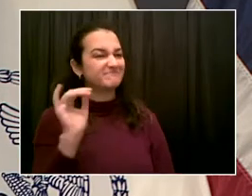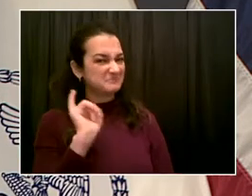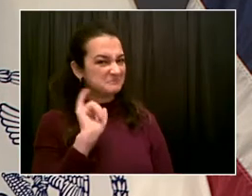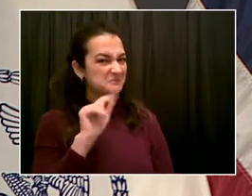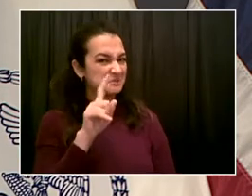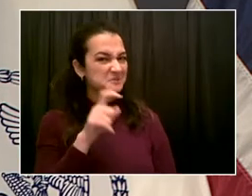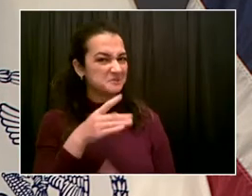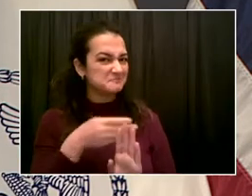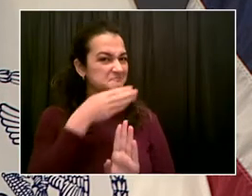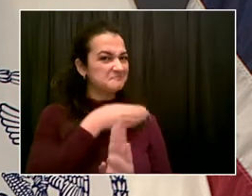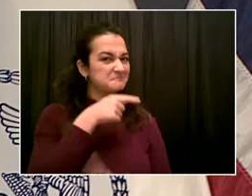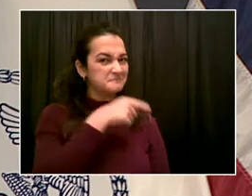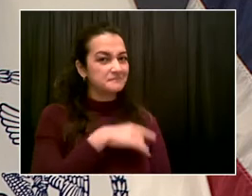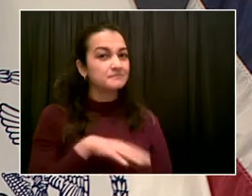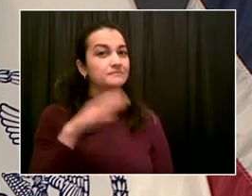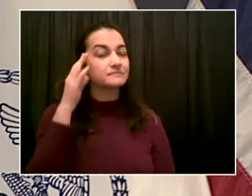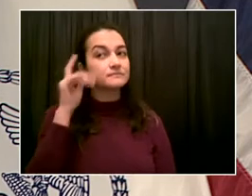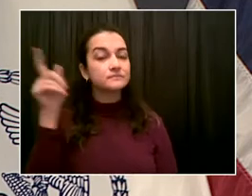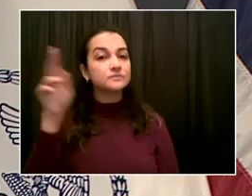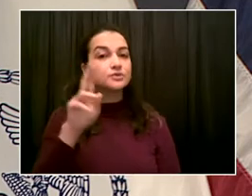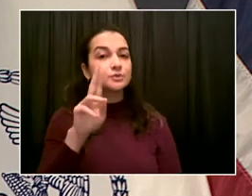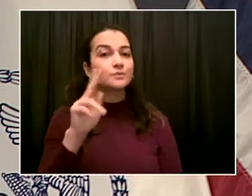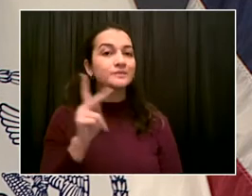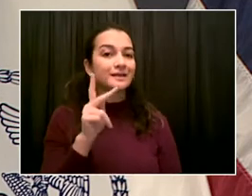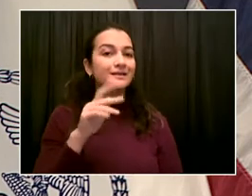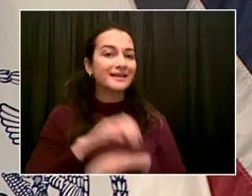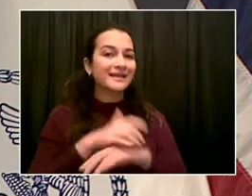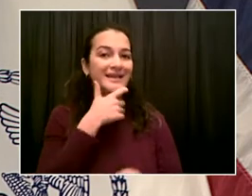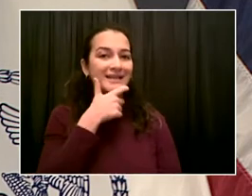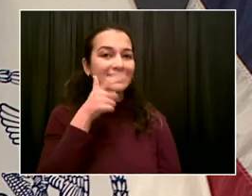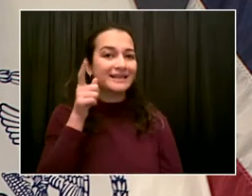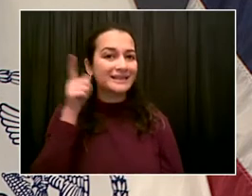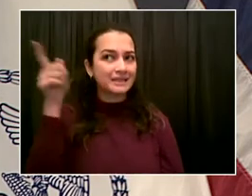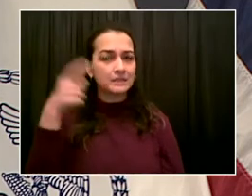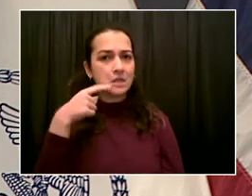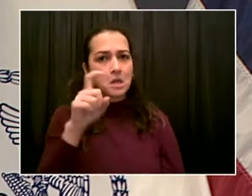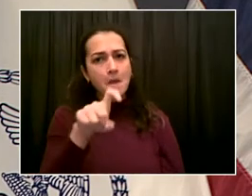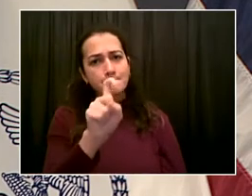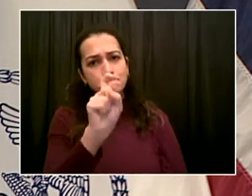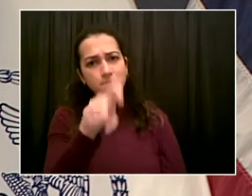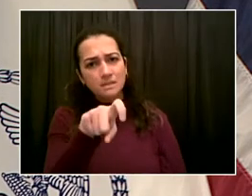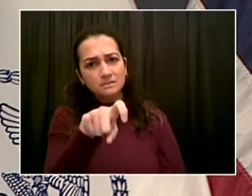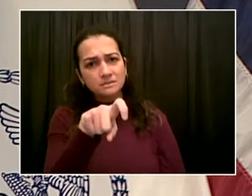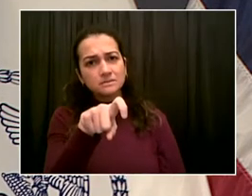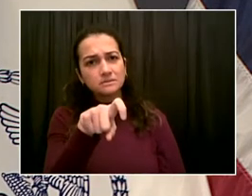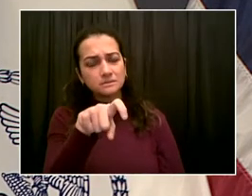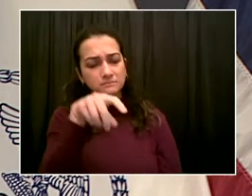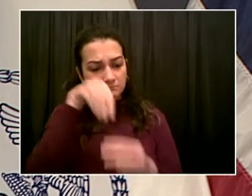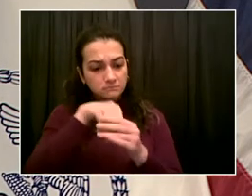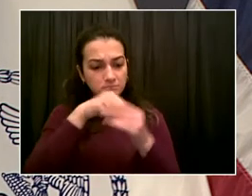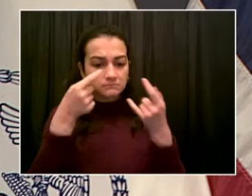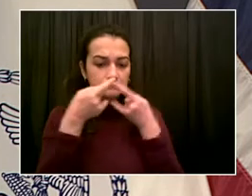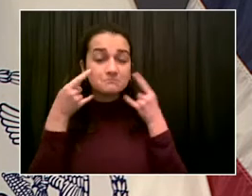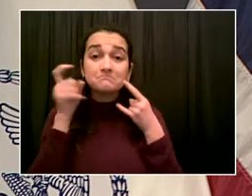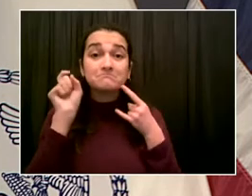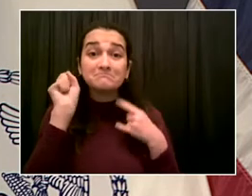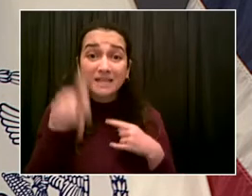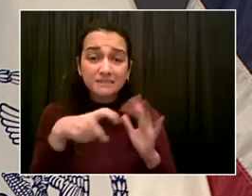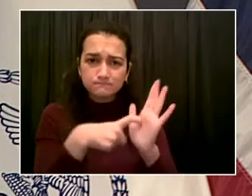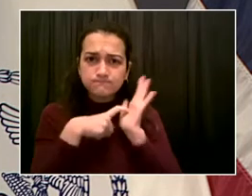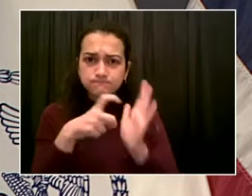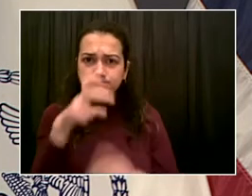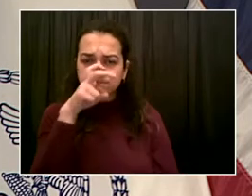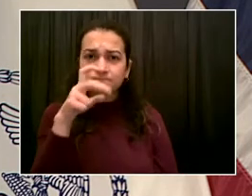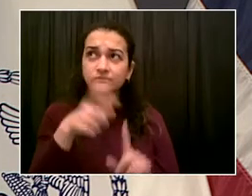mandate right now. Indoor spaces, you have to wear a mask. I'm wondering, given that there is still uncertainty